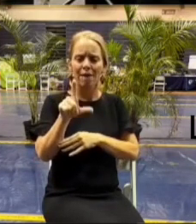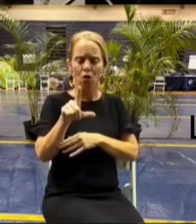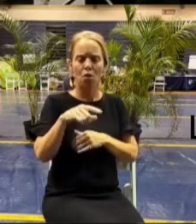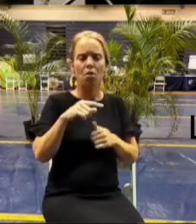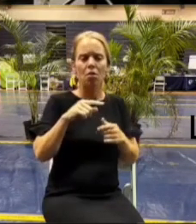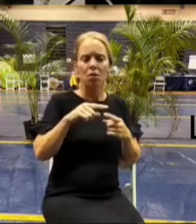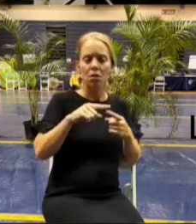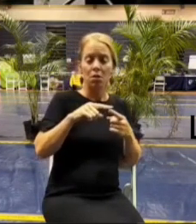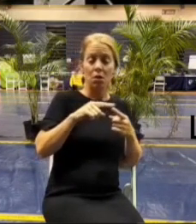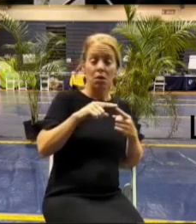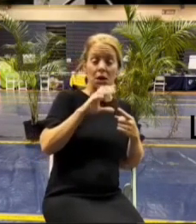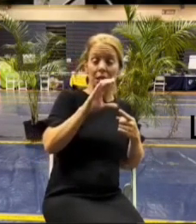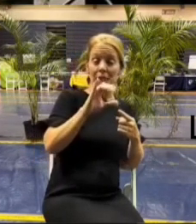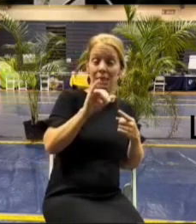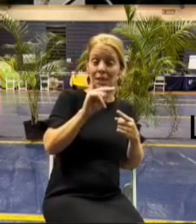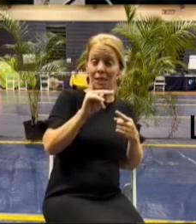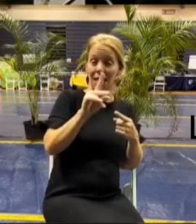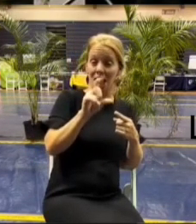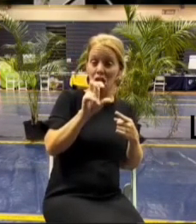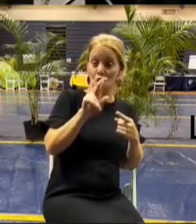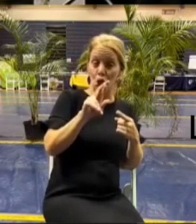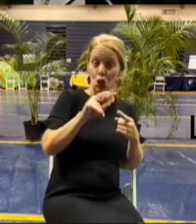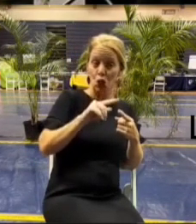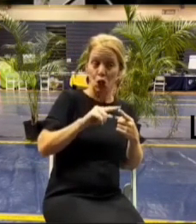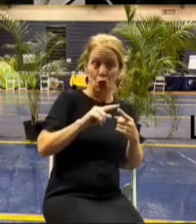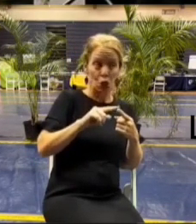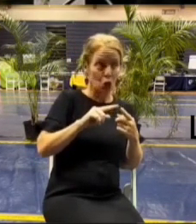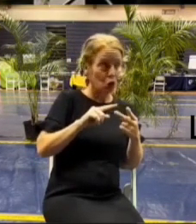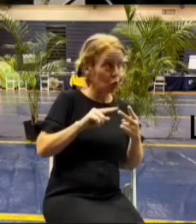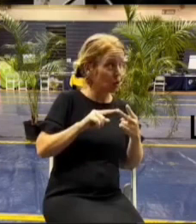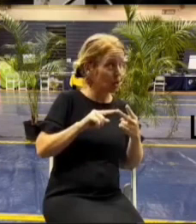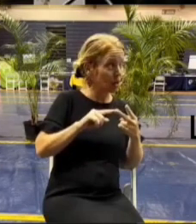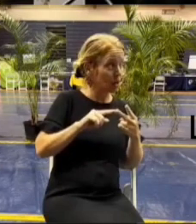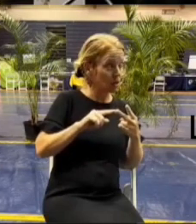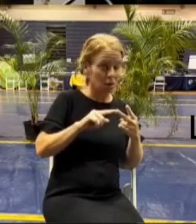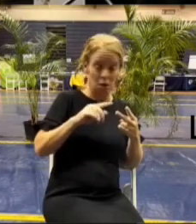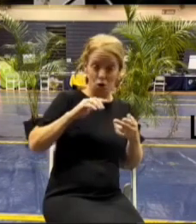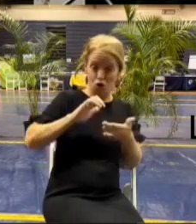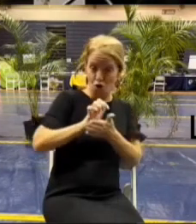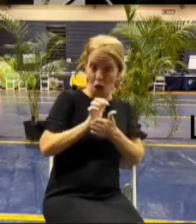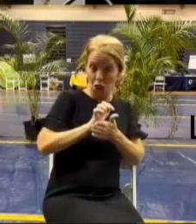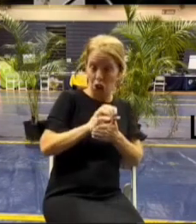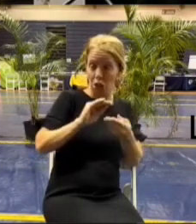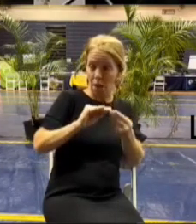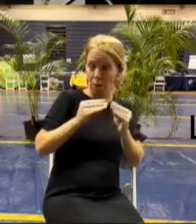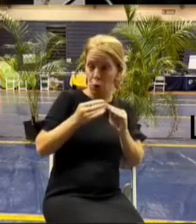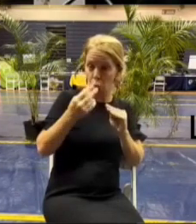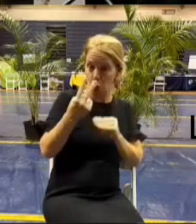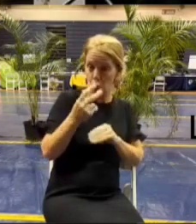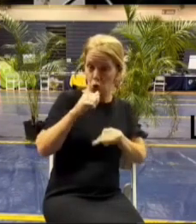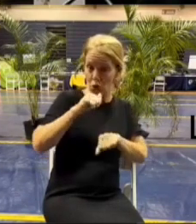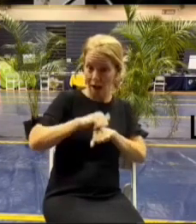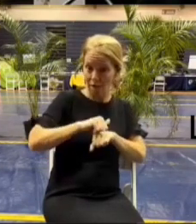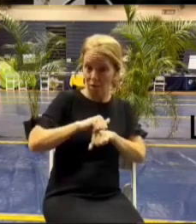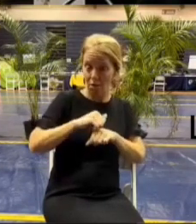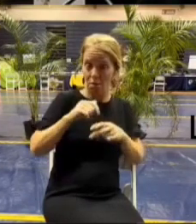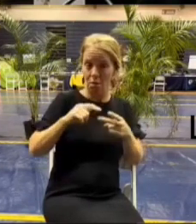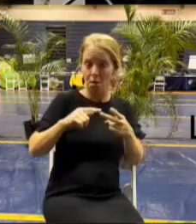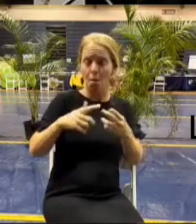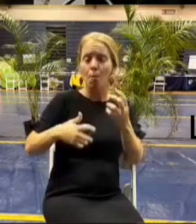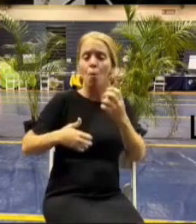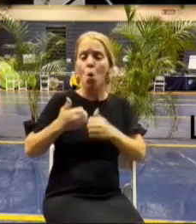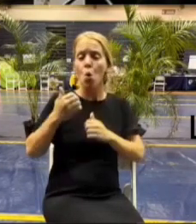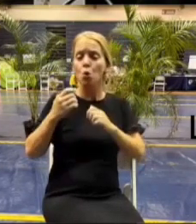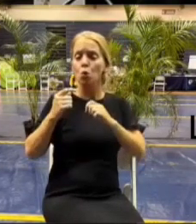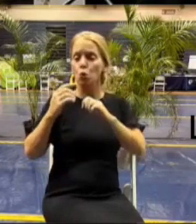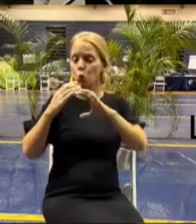or or uh just crushed um is it number number two gravel um most of the trucks i've seen and